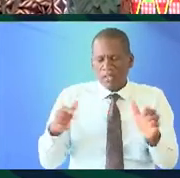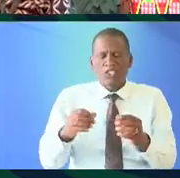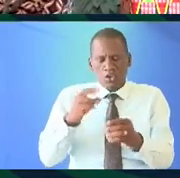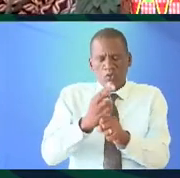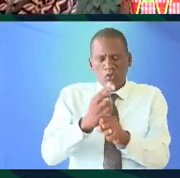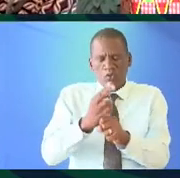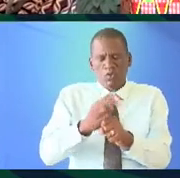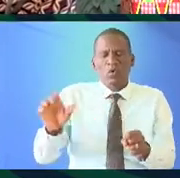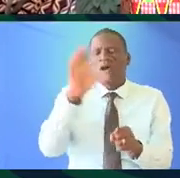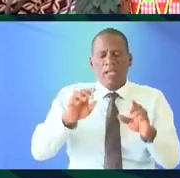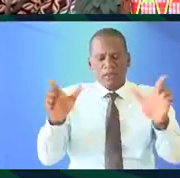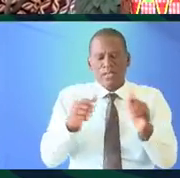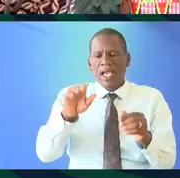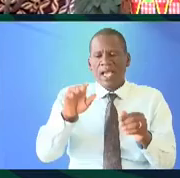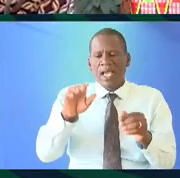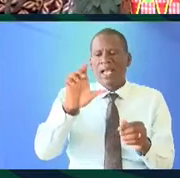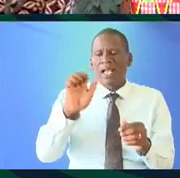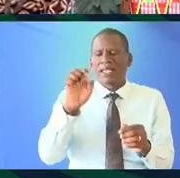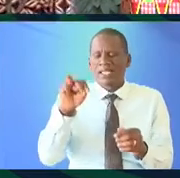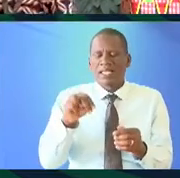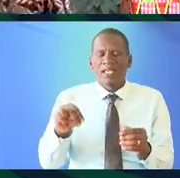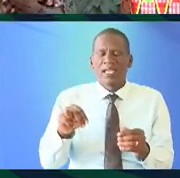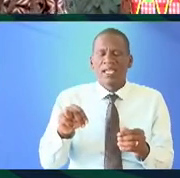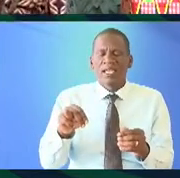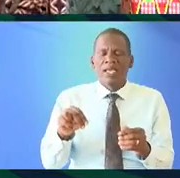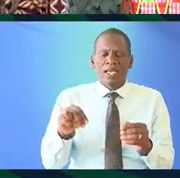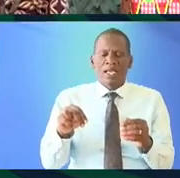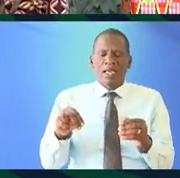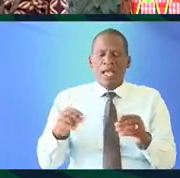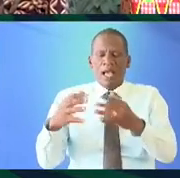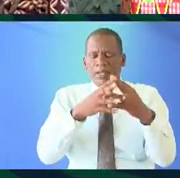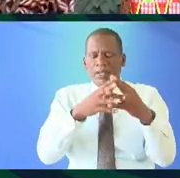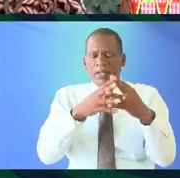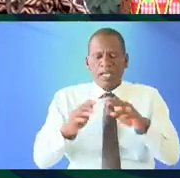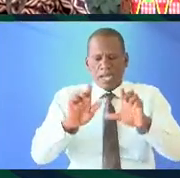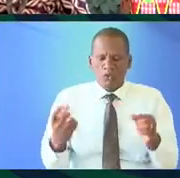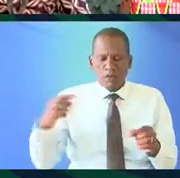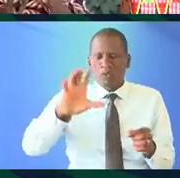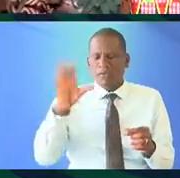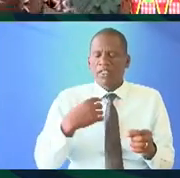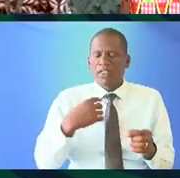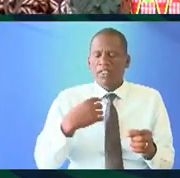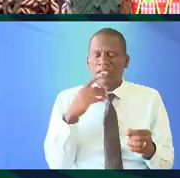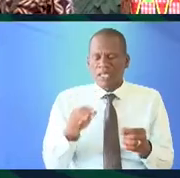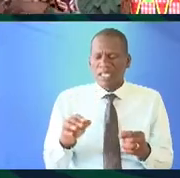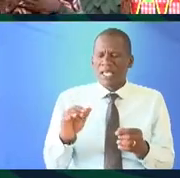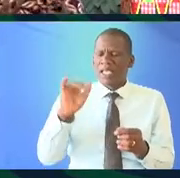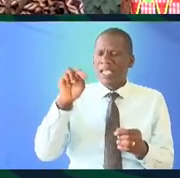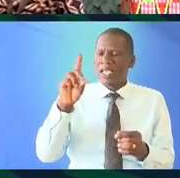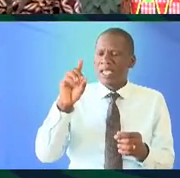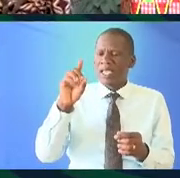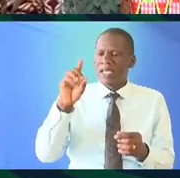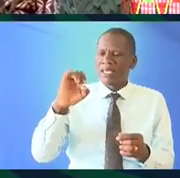African languages and Latin American languages you go to Mexico you go to Mexico you come to Africa you say oh the indigenous but you